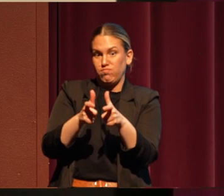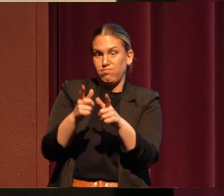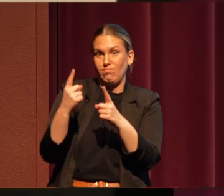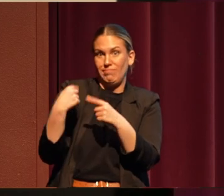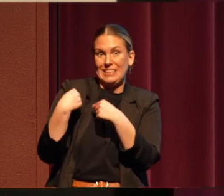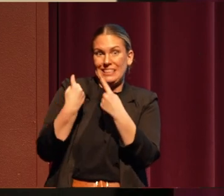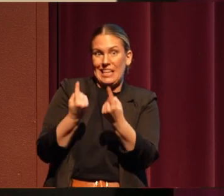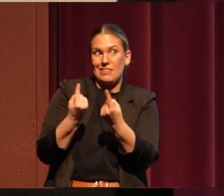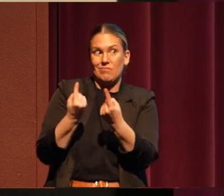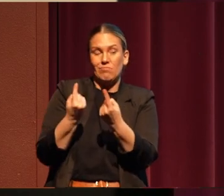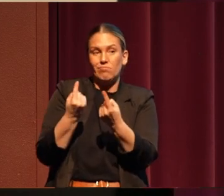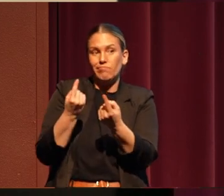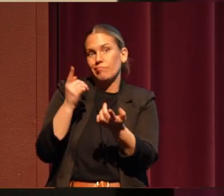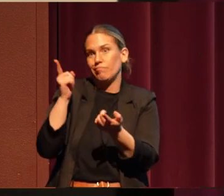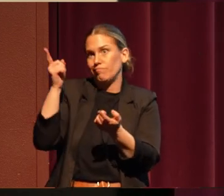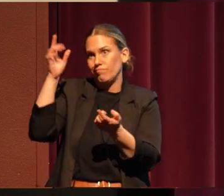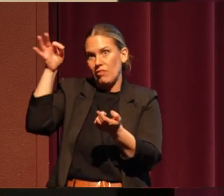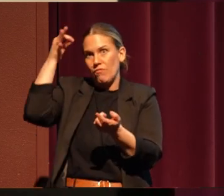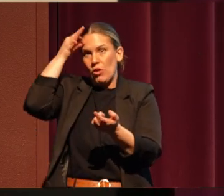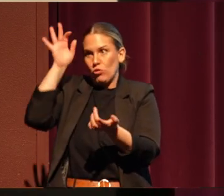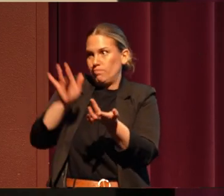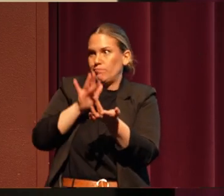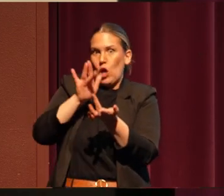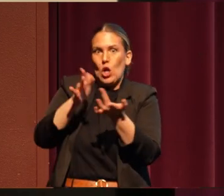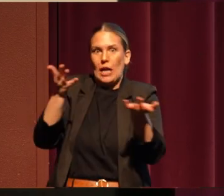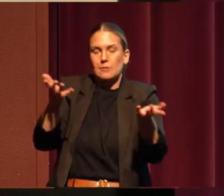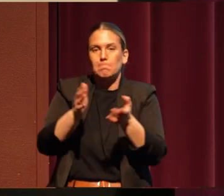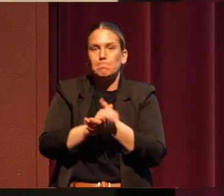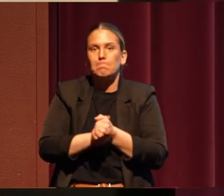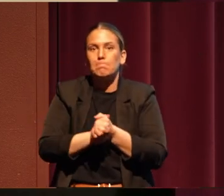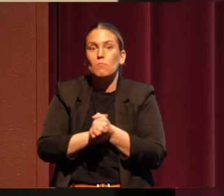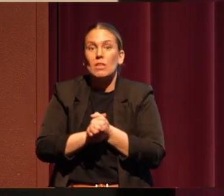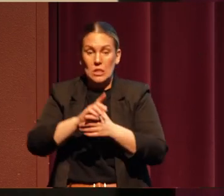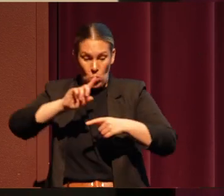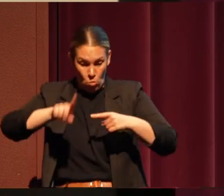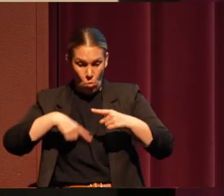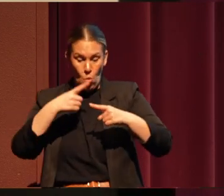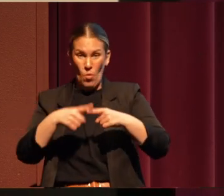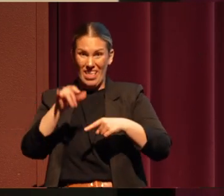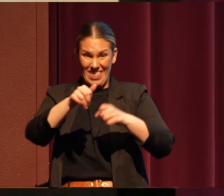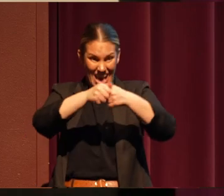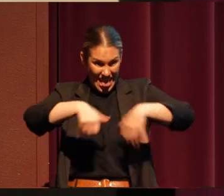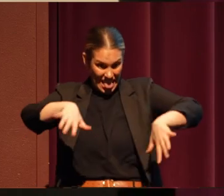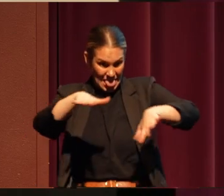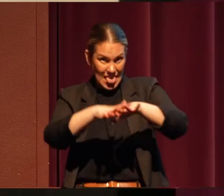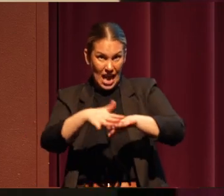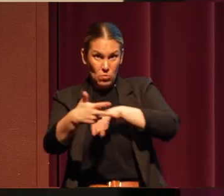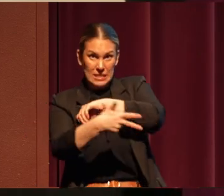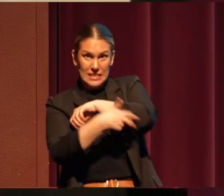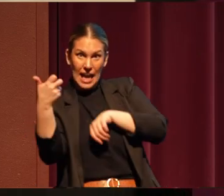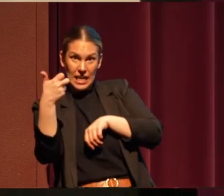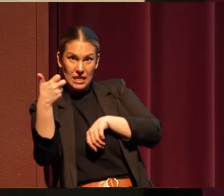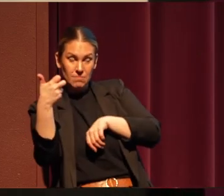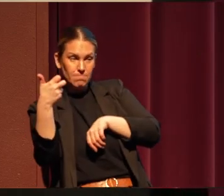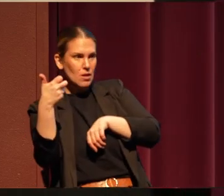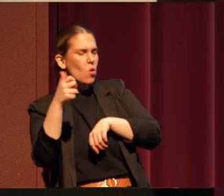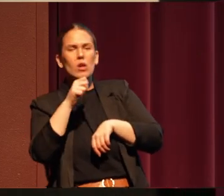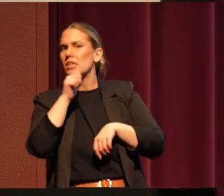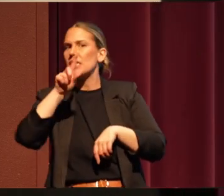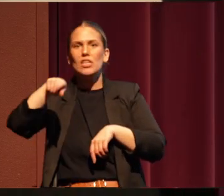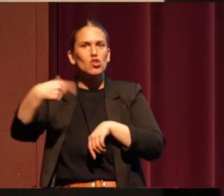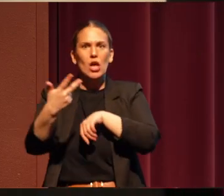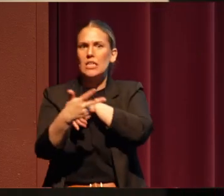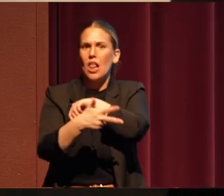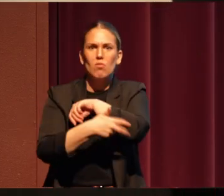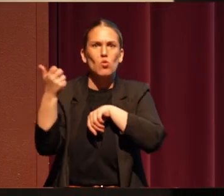And when the land was taken and we lost that land, we didn't just lose the land, we lost our